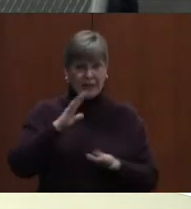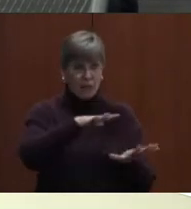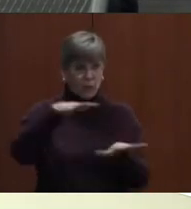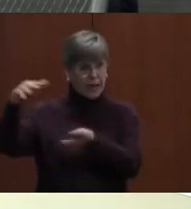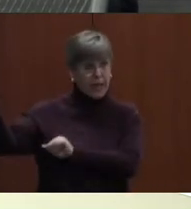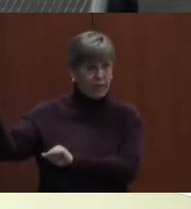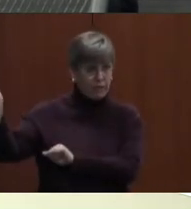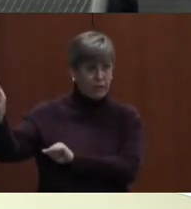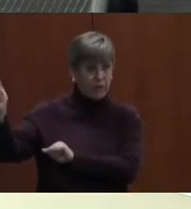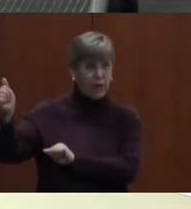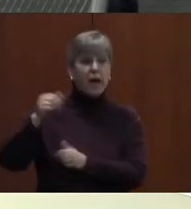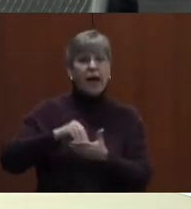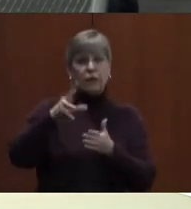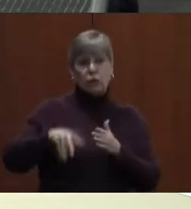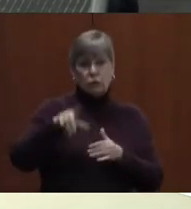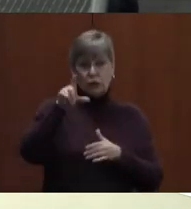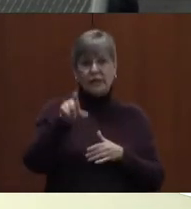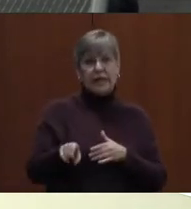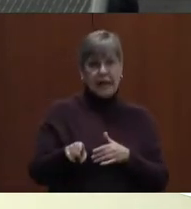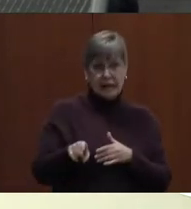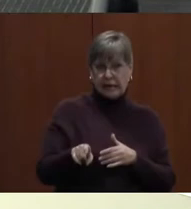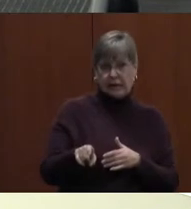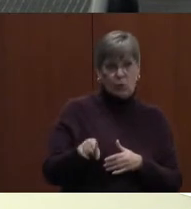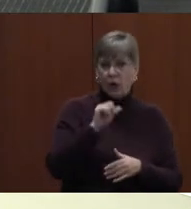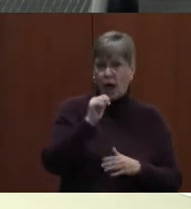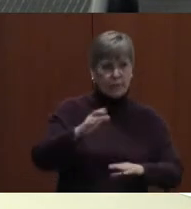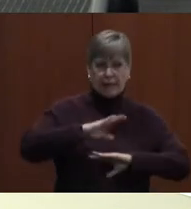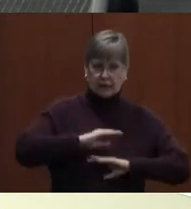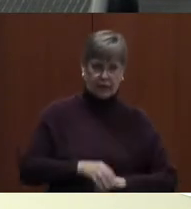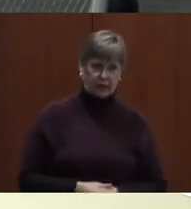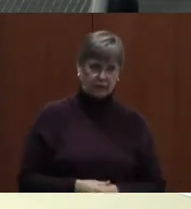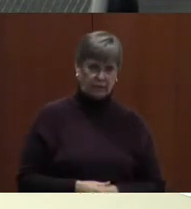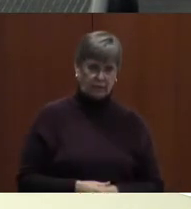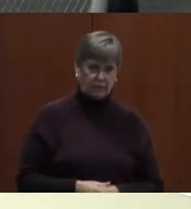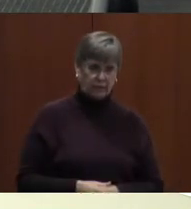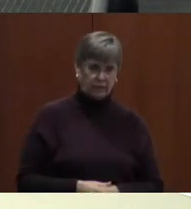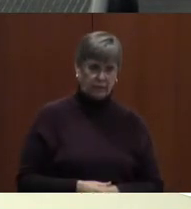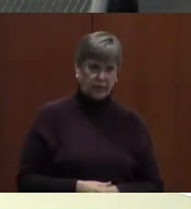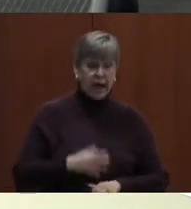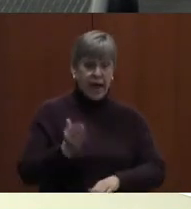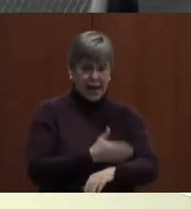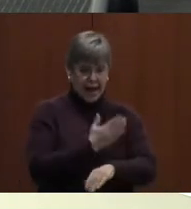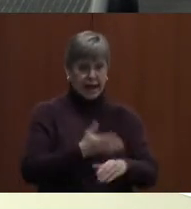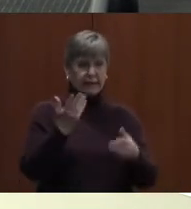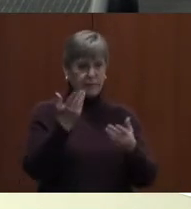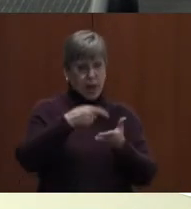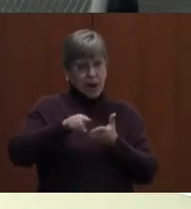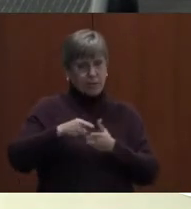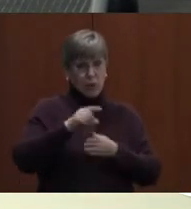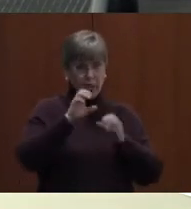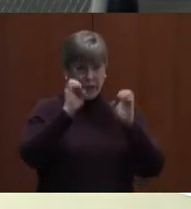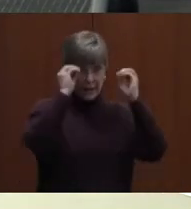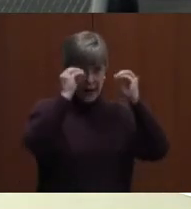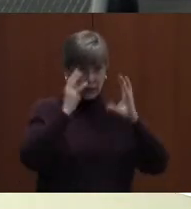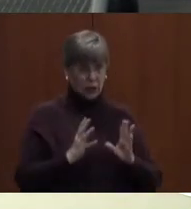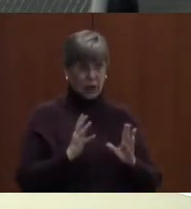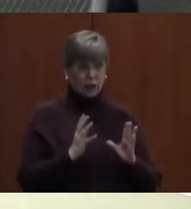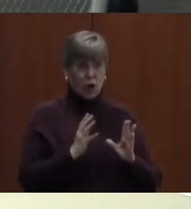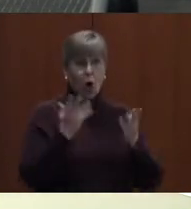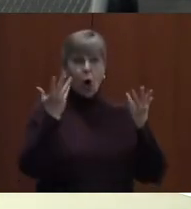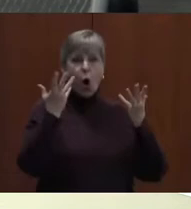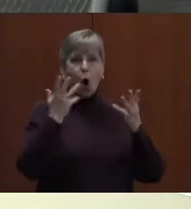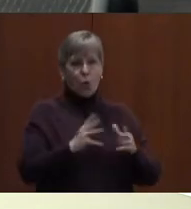and students' needs will go unmet. And enhanced salaries for the educators who are already